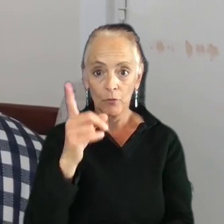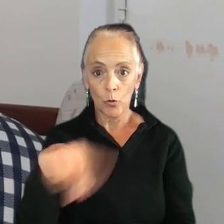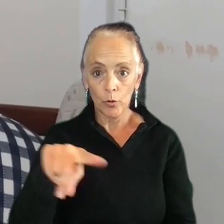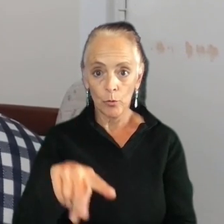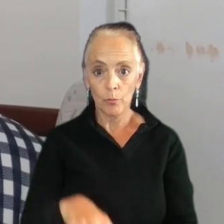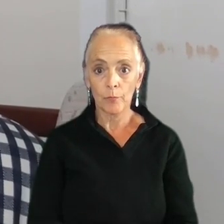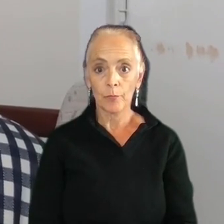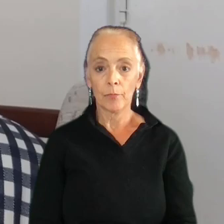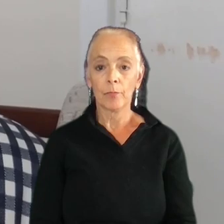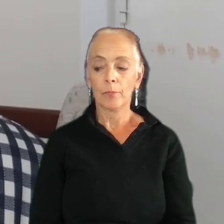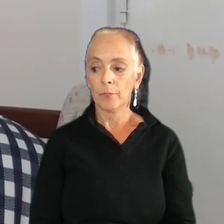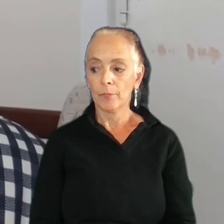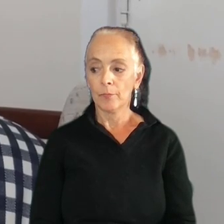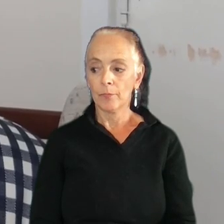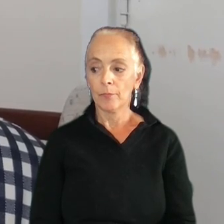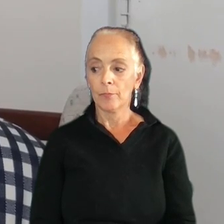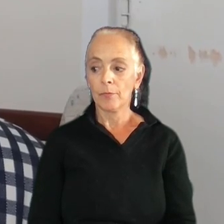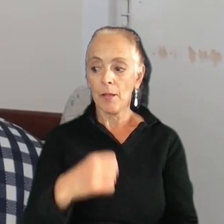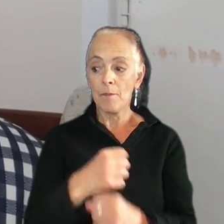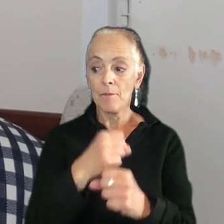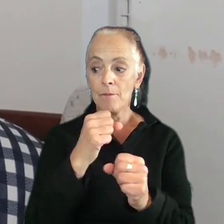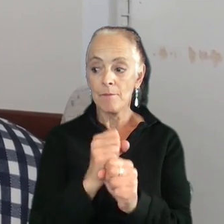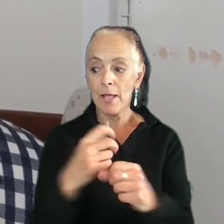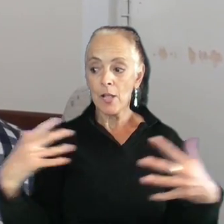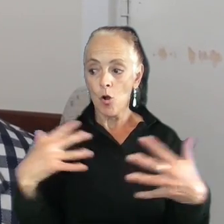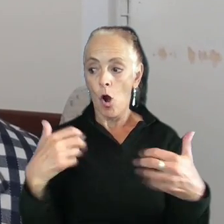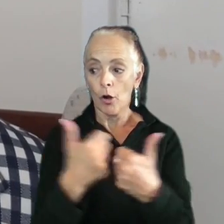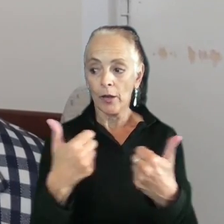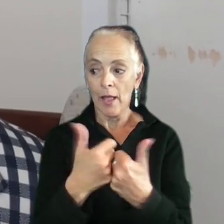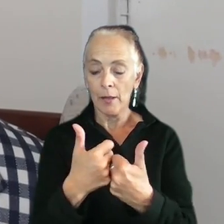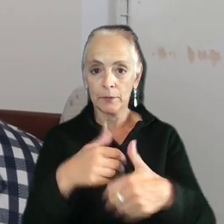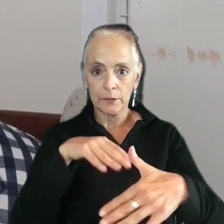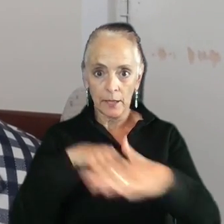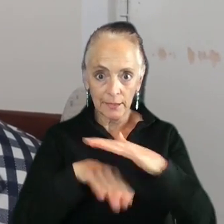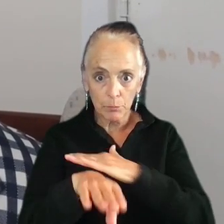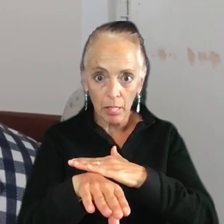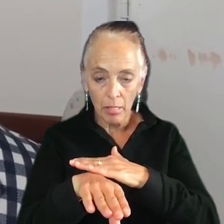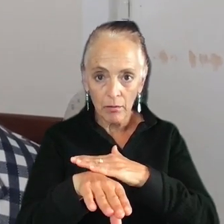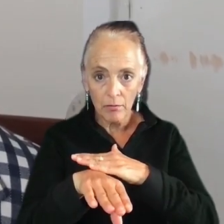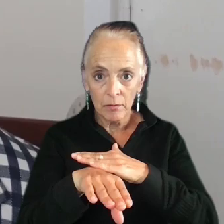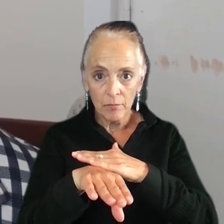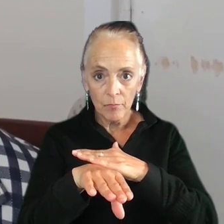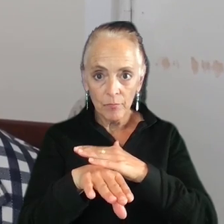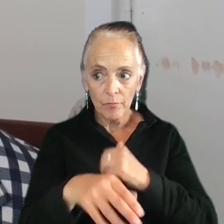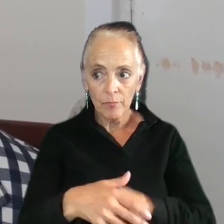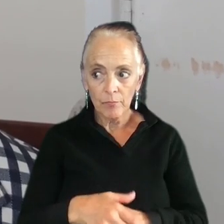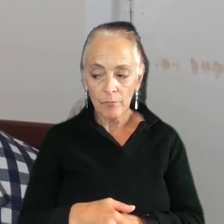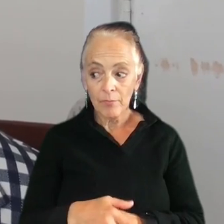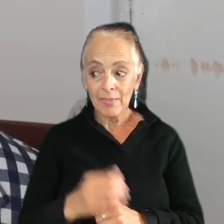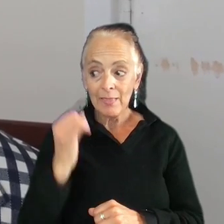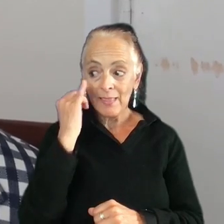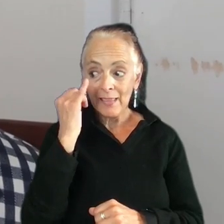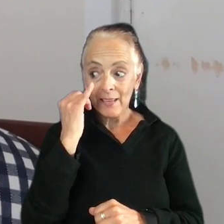Make horror gamers accessible. If you don't,